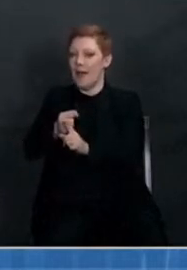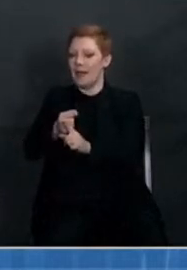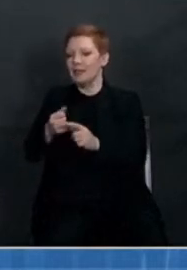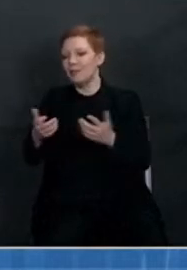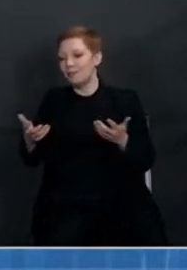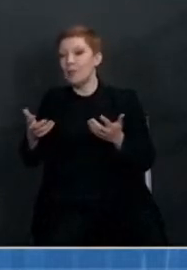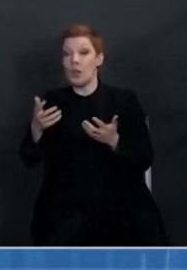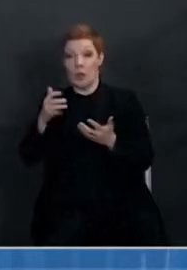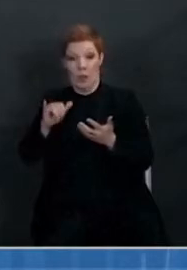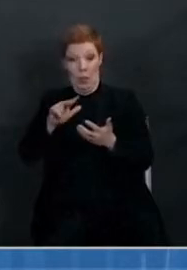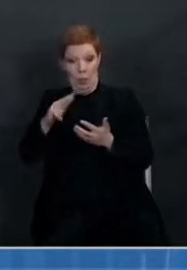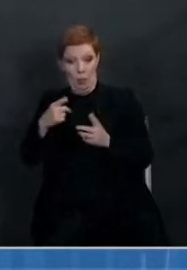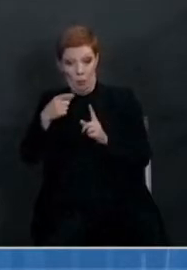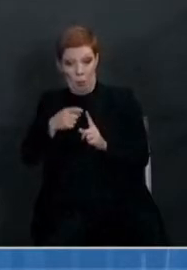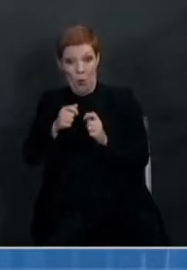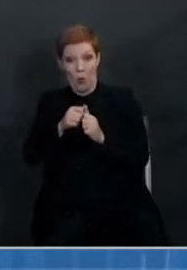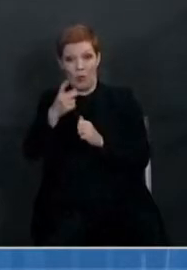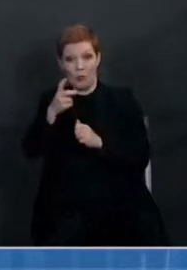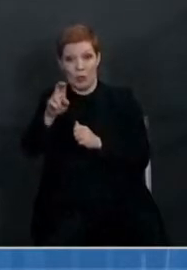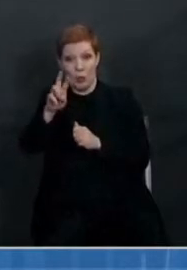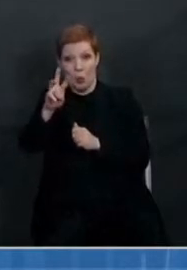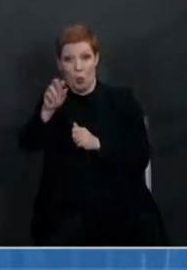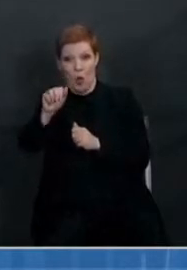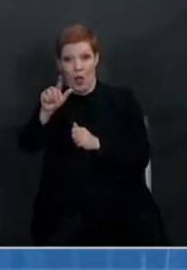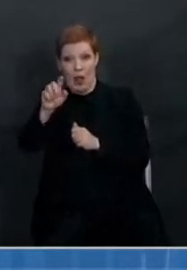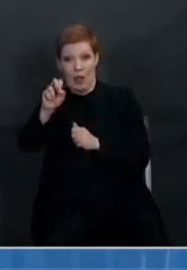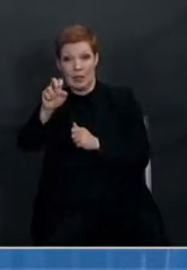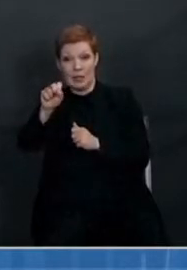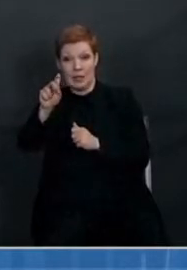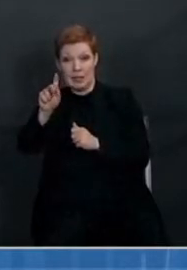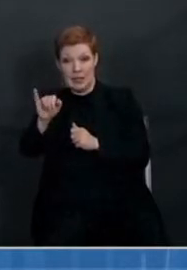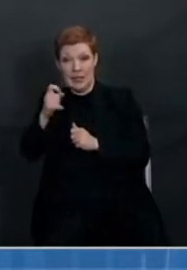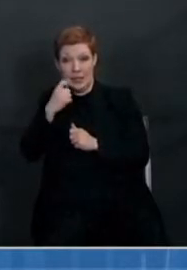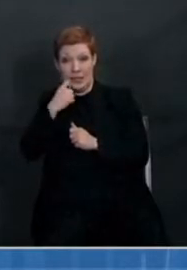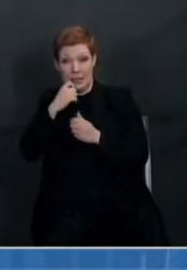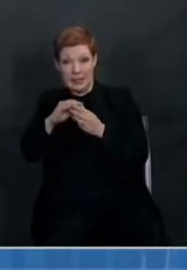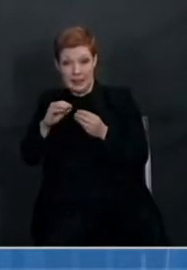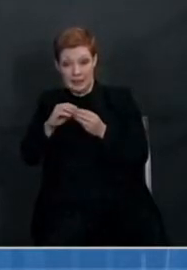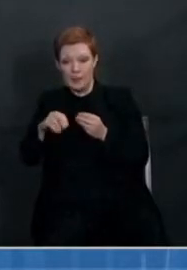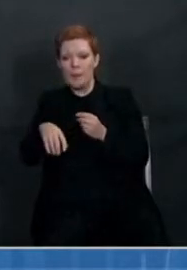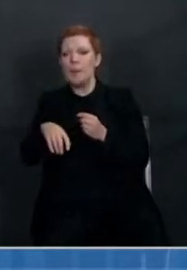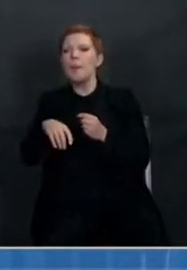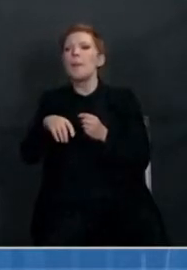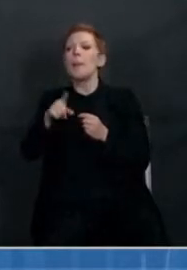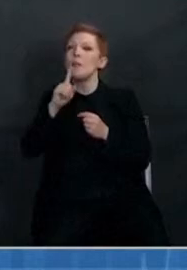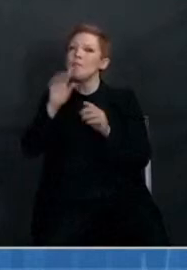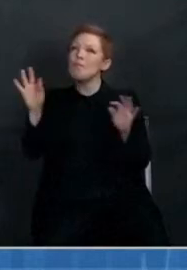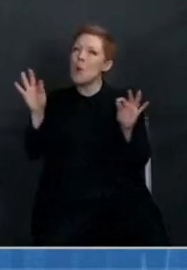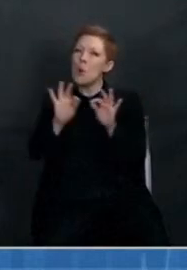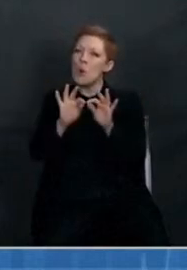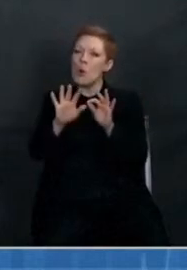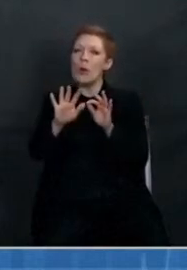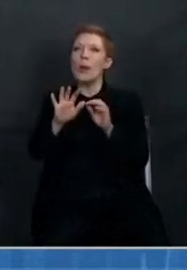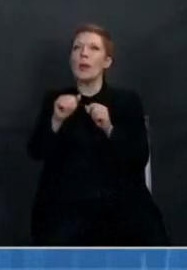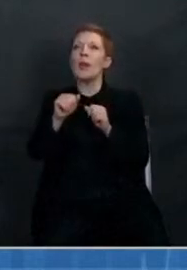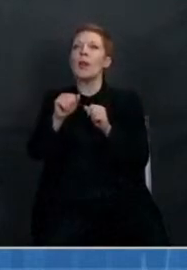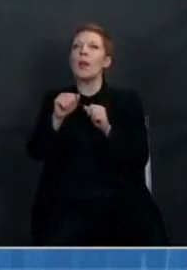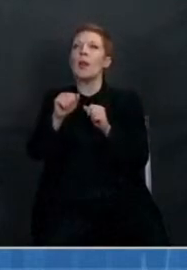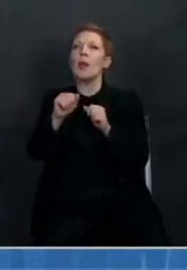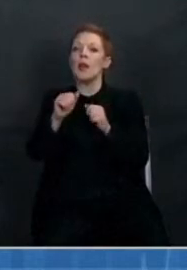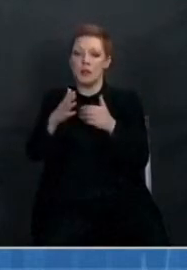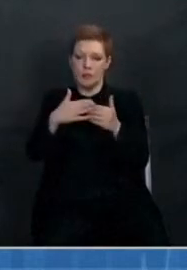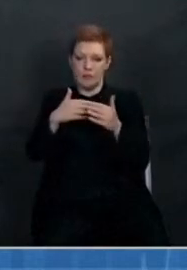and relates to what Dr. Walensky said, that it is important, even when you have a